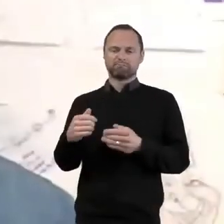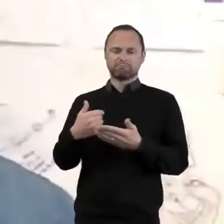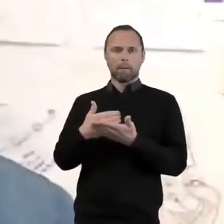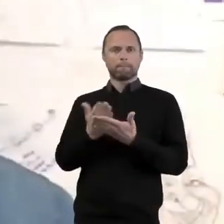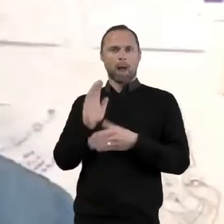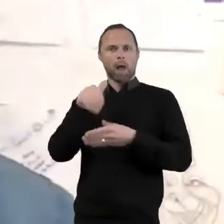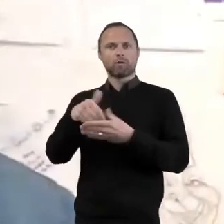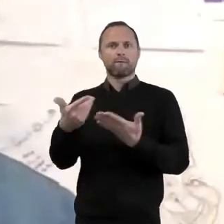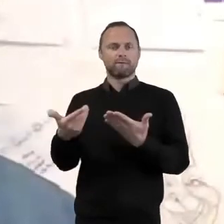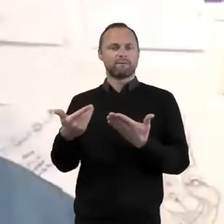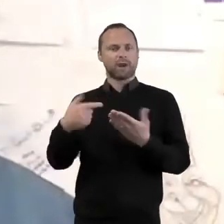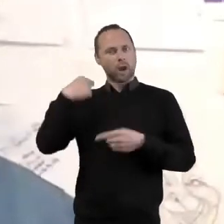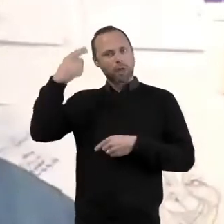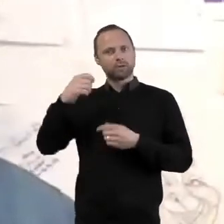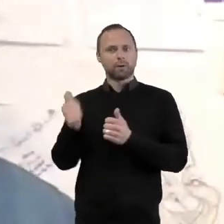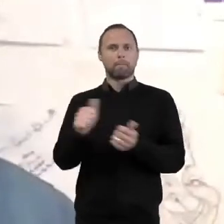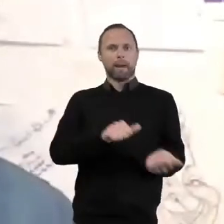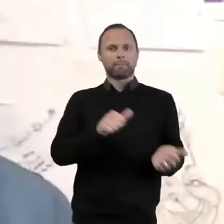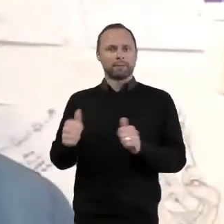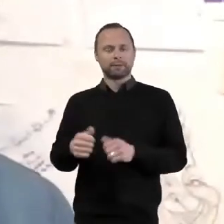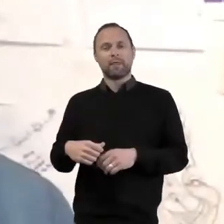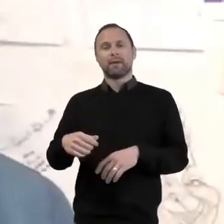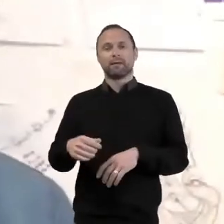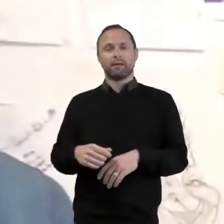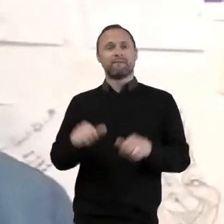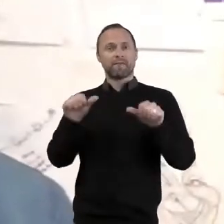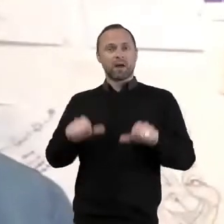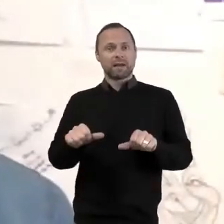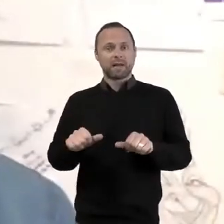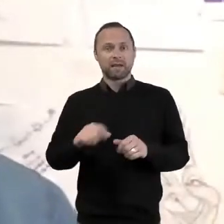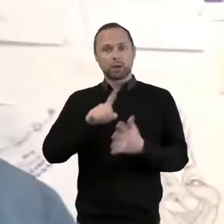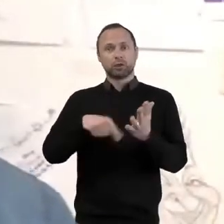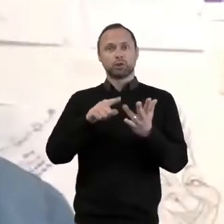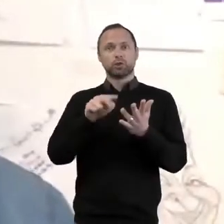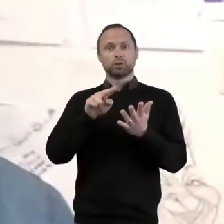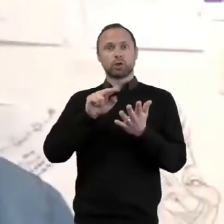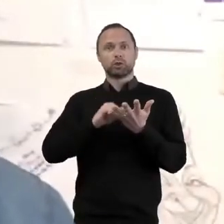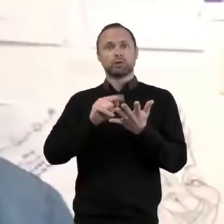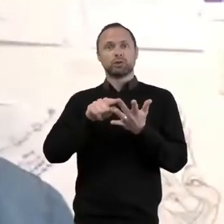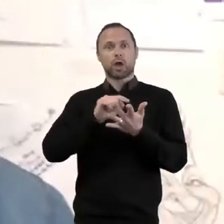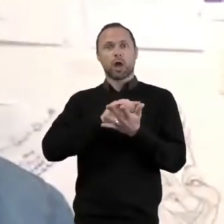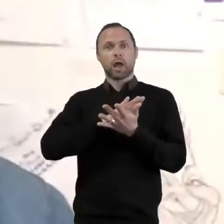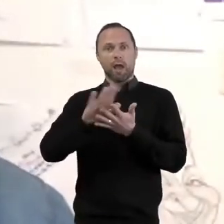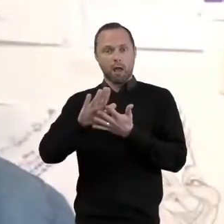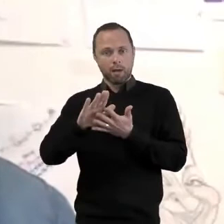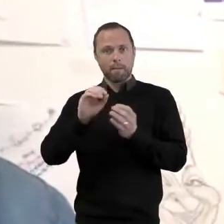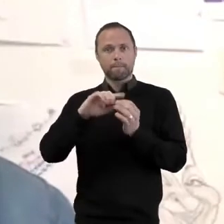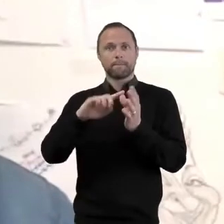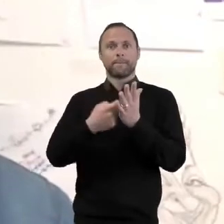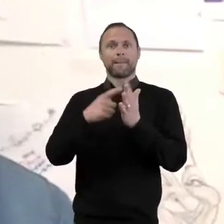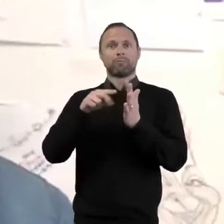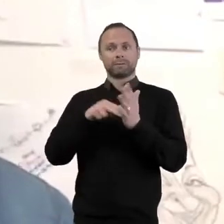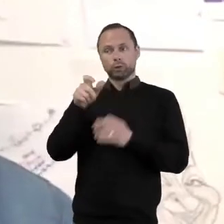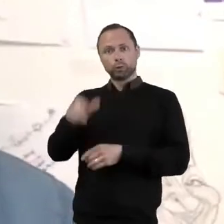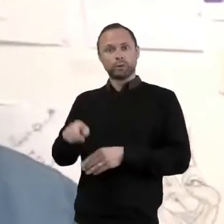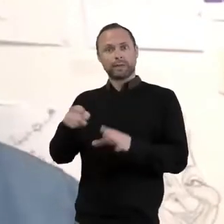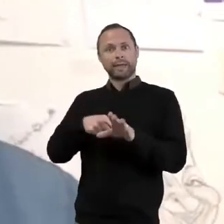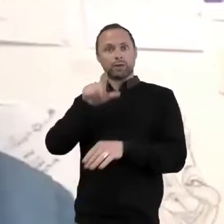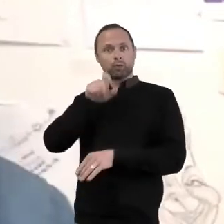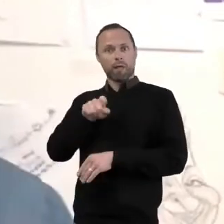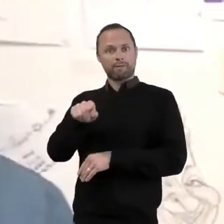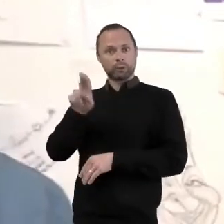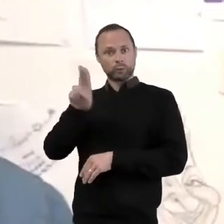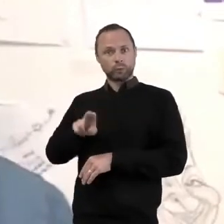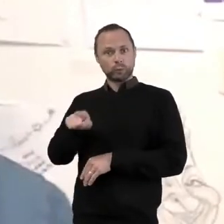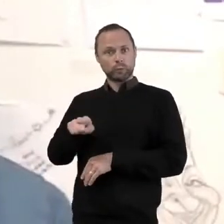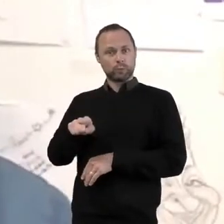And we've got Josiah Barron. And Josiah is a student currently in year 12 and he's kind of